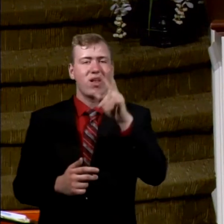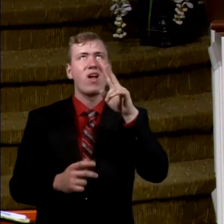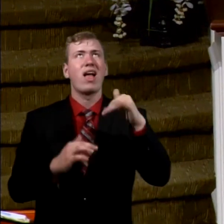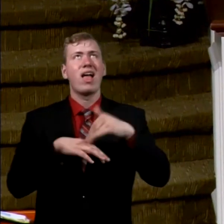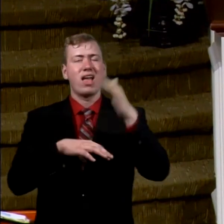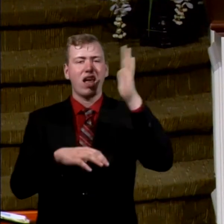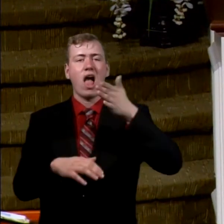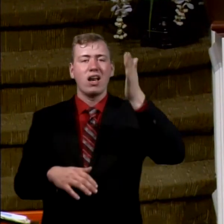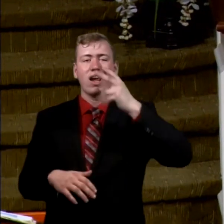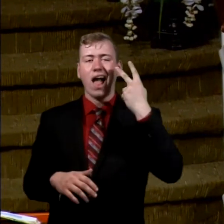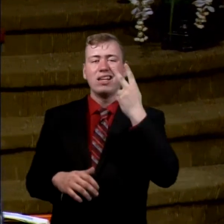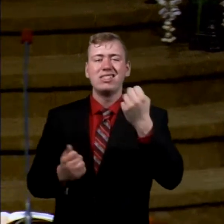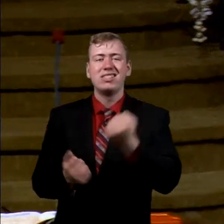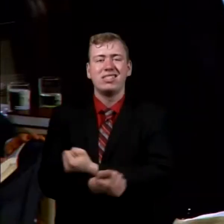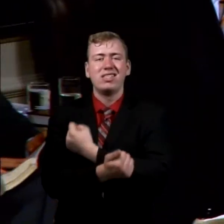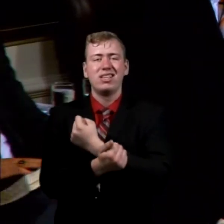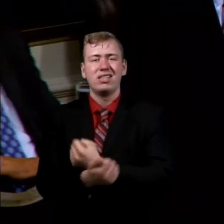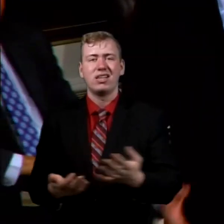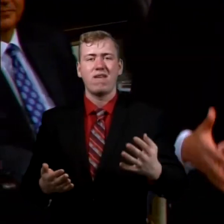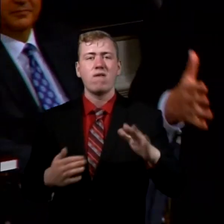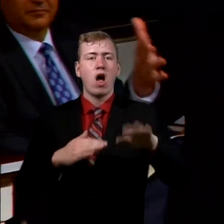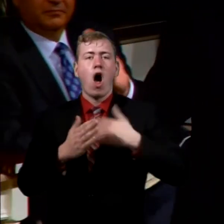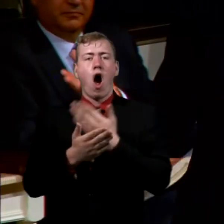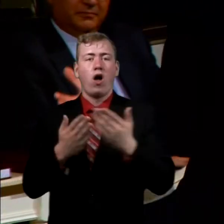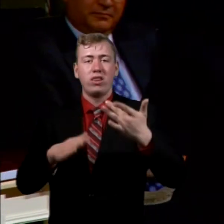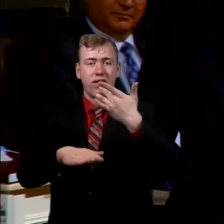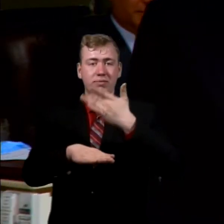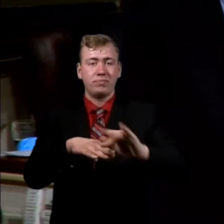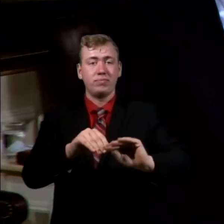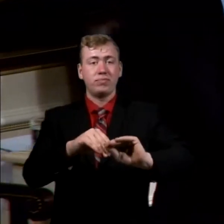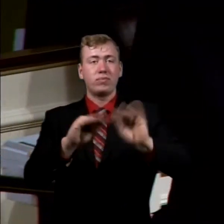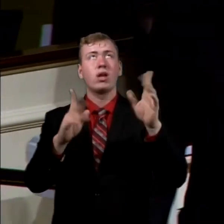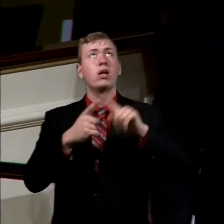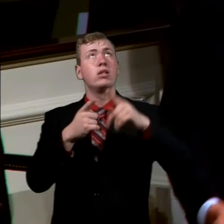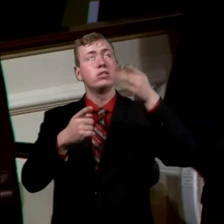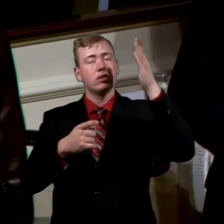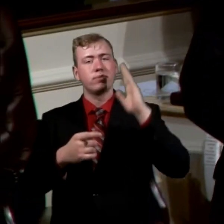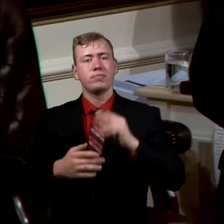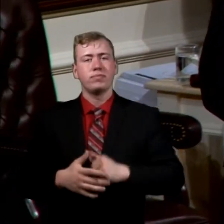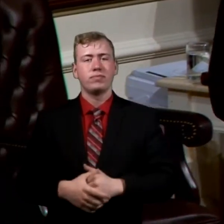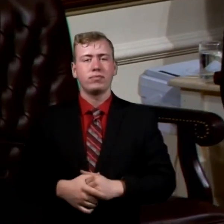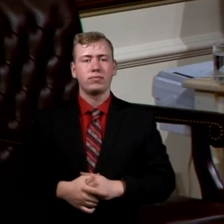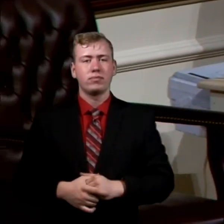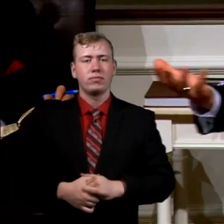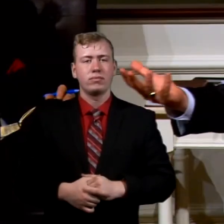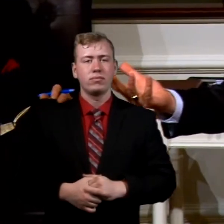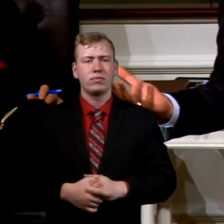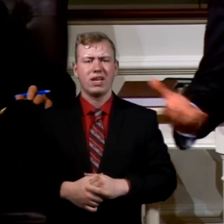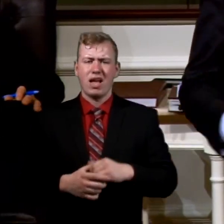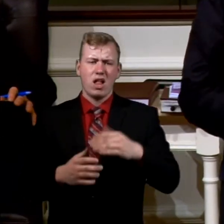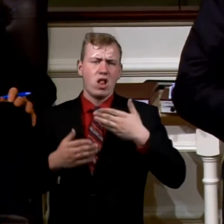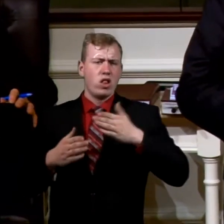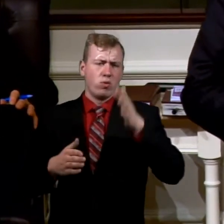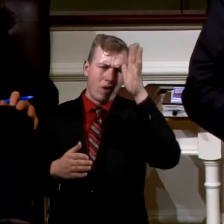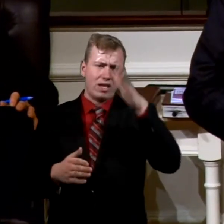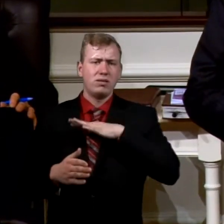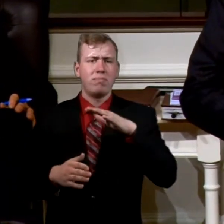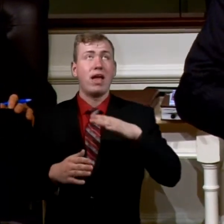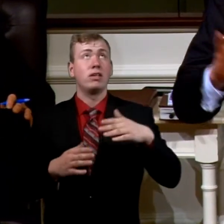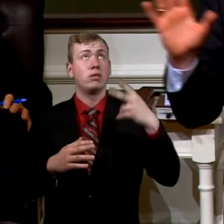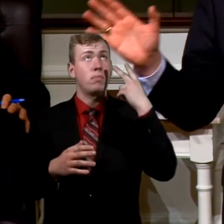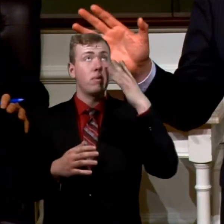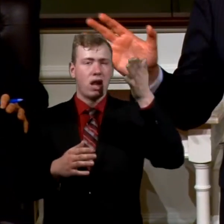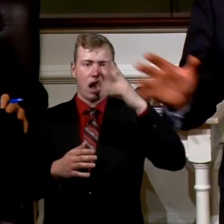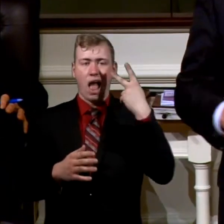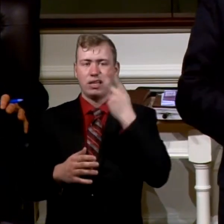God sees everything. All things are naked and open to the eyes of him, which we have to do. The ways a minute before the eyes already pondereth all his goings.